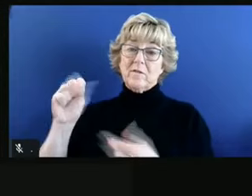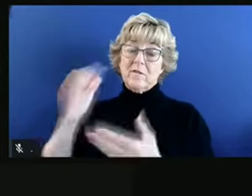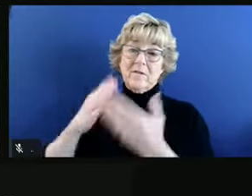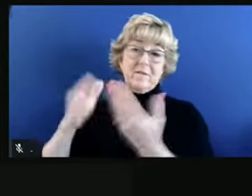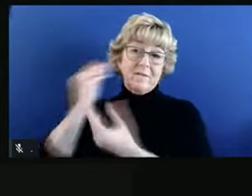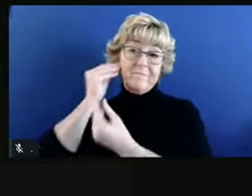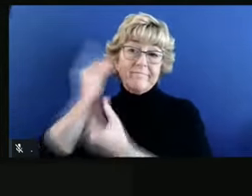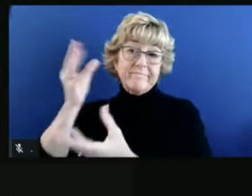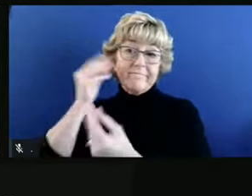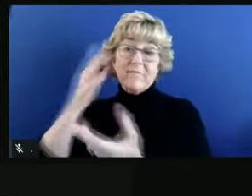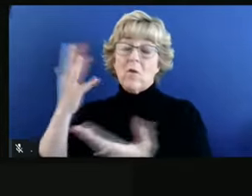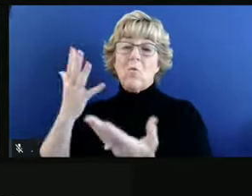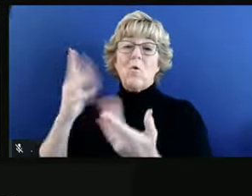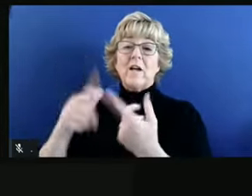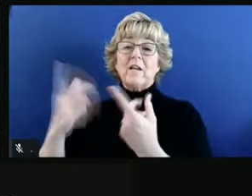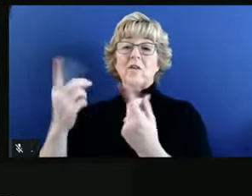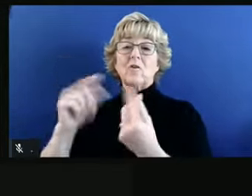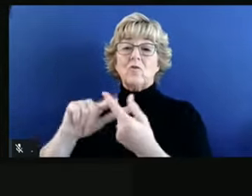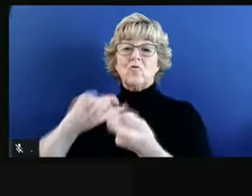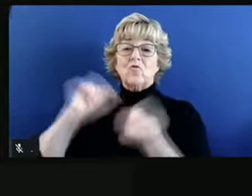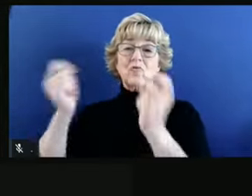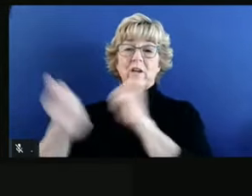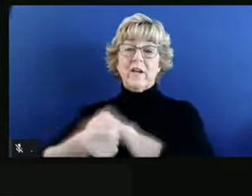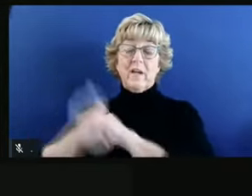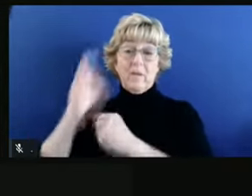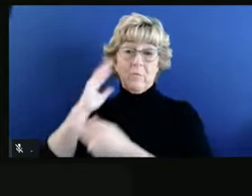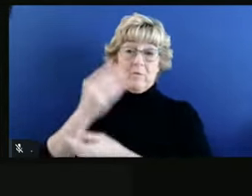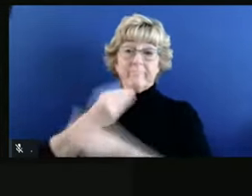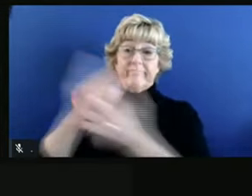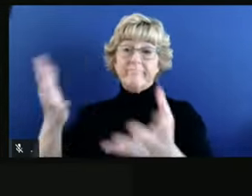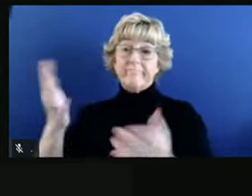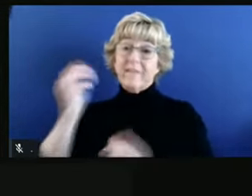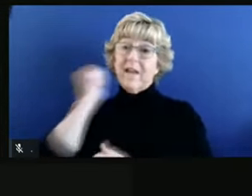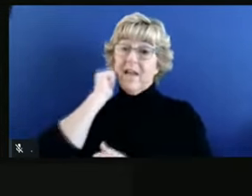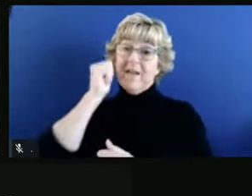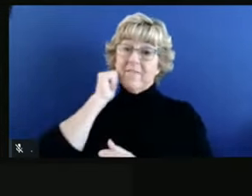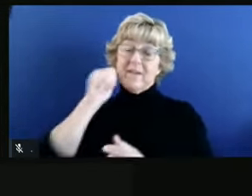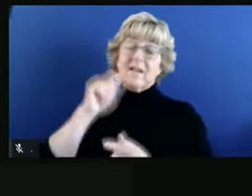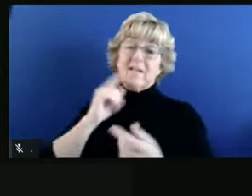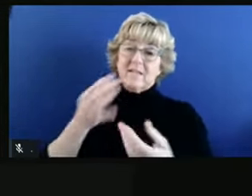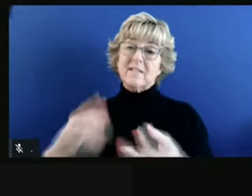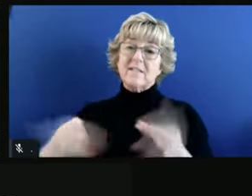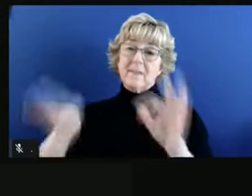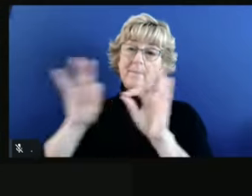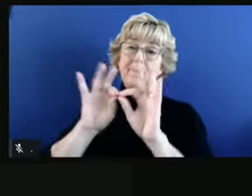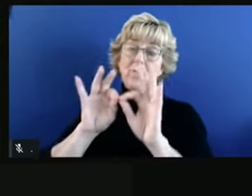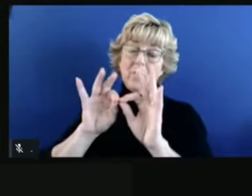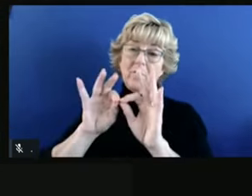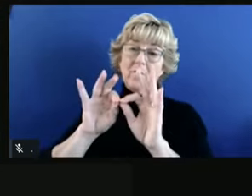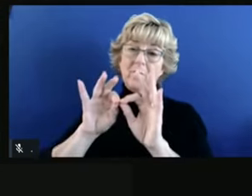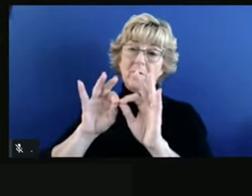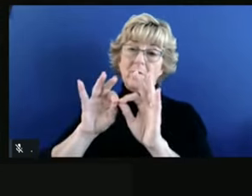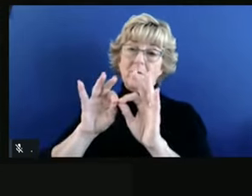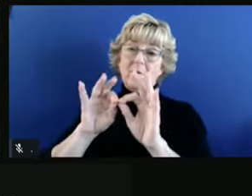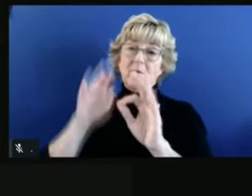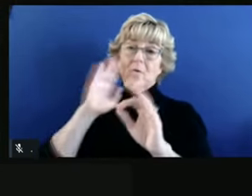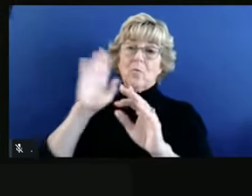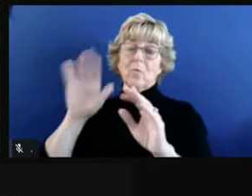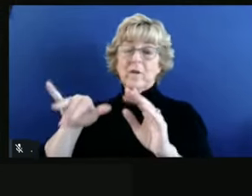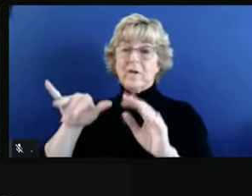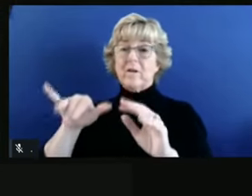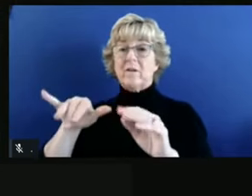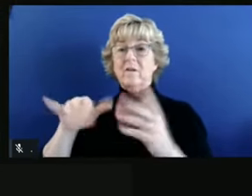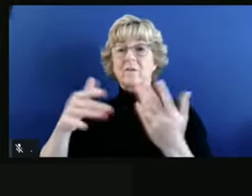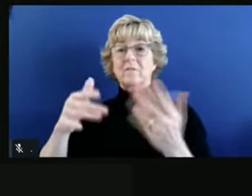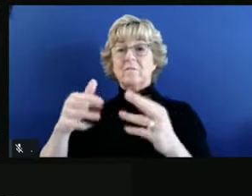that we can turn this around quickly. And I will tell you, every day matters. We know that regions and states that